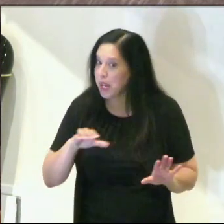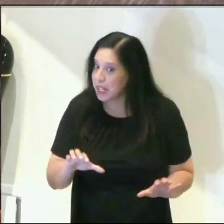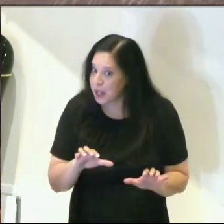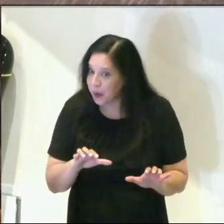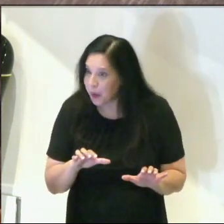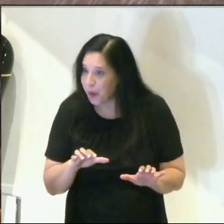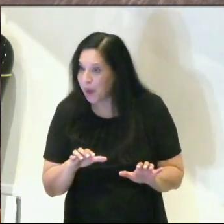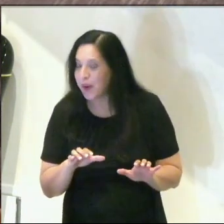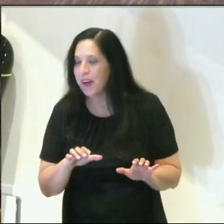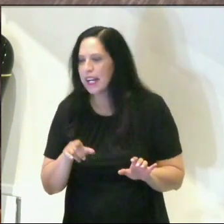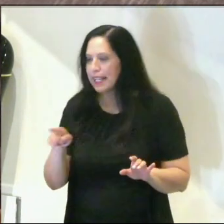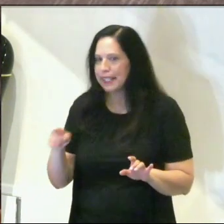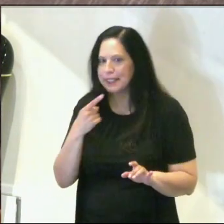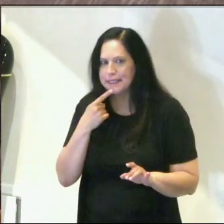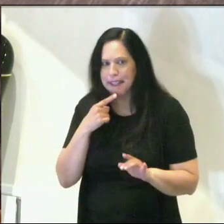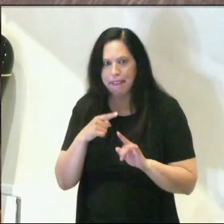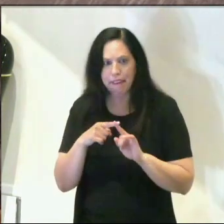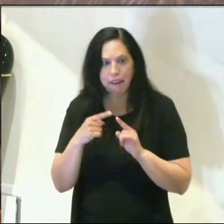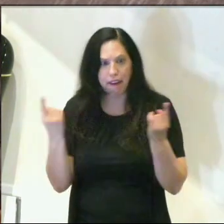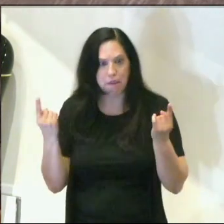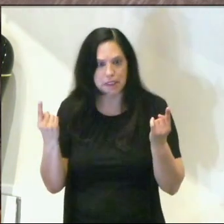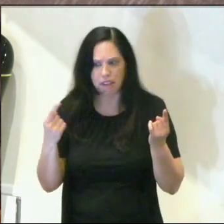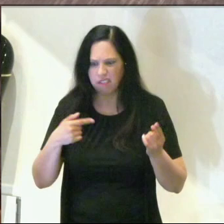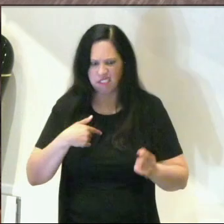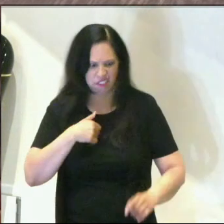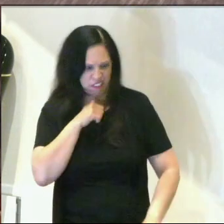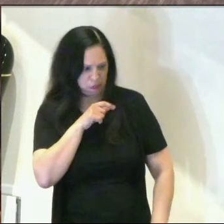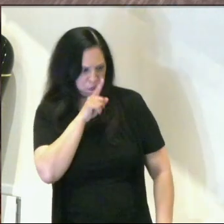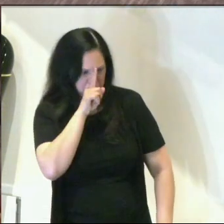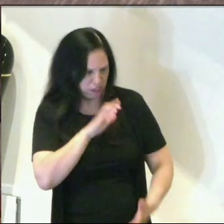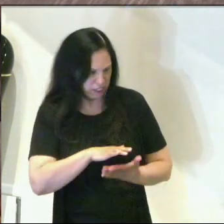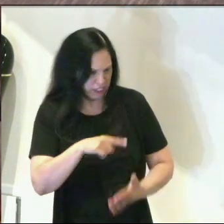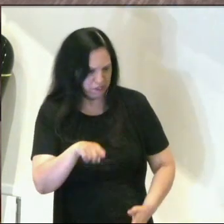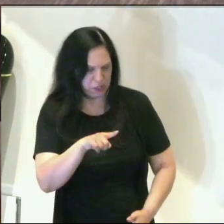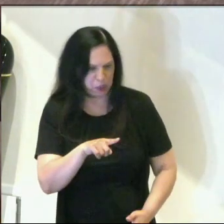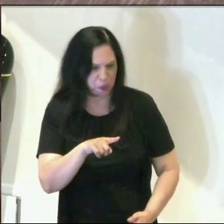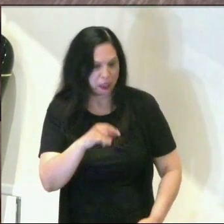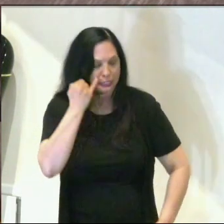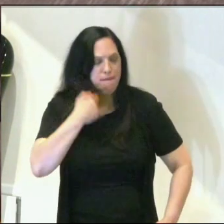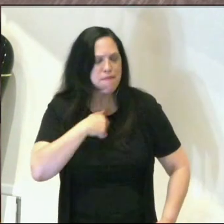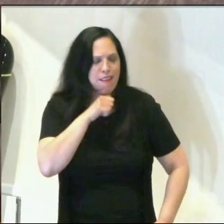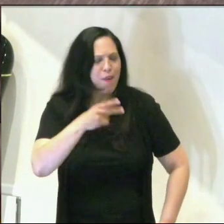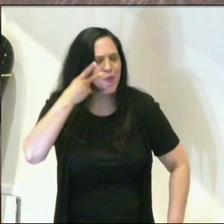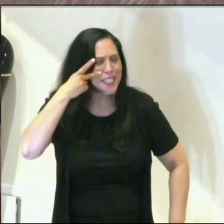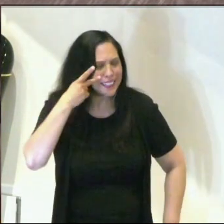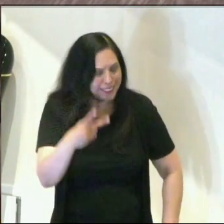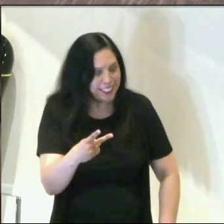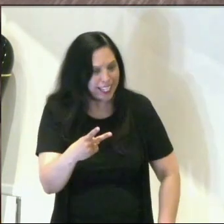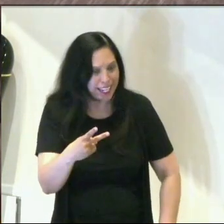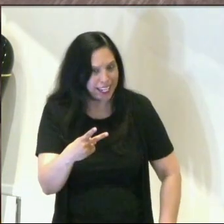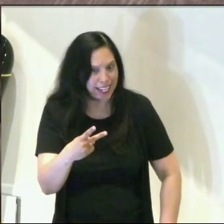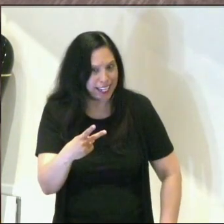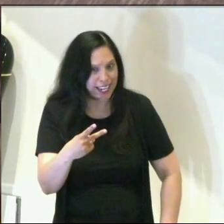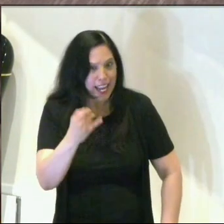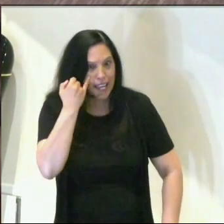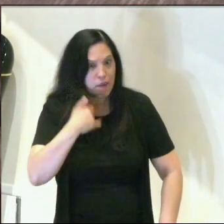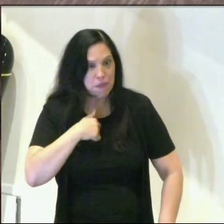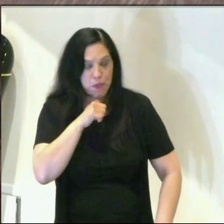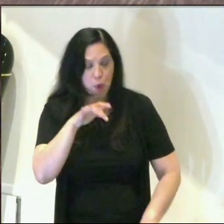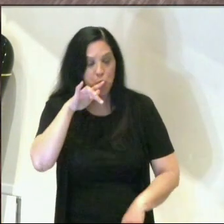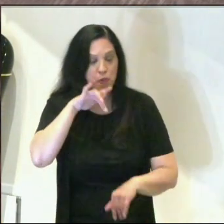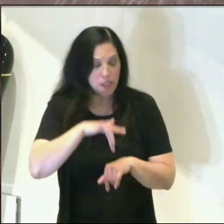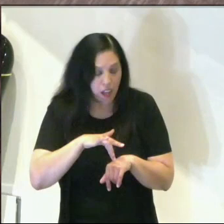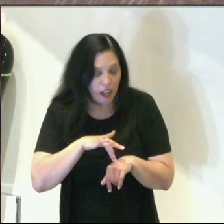the fact is, He said the opposite. He said, you know, I don't believe you guys. Unless I see Him, unless I touch Him,